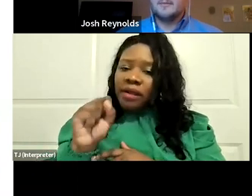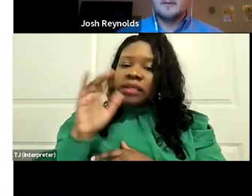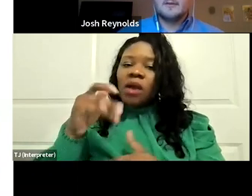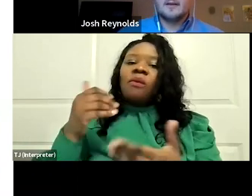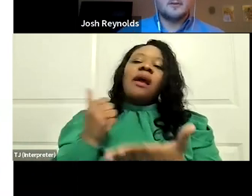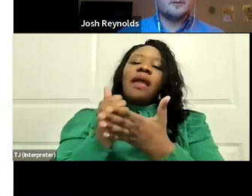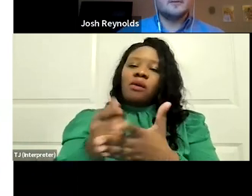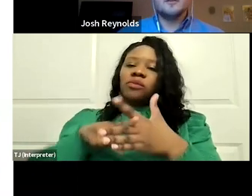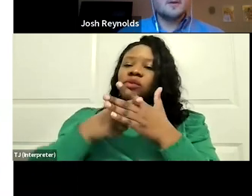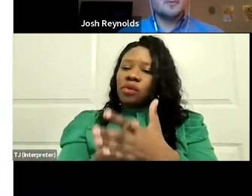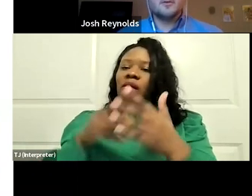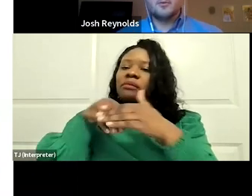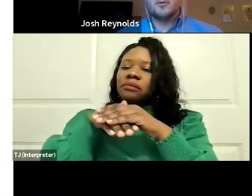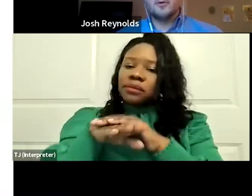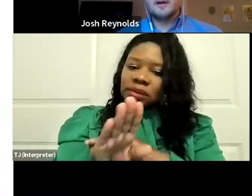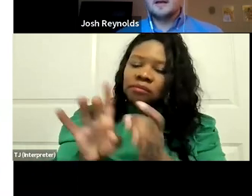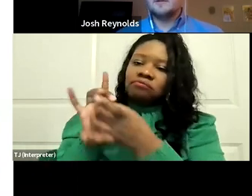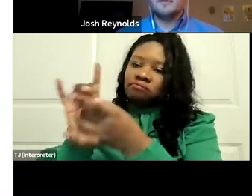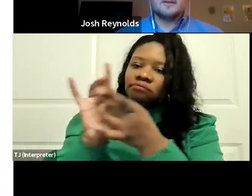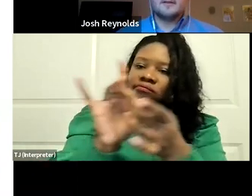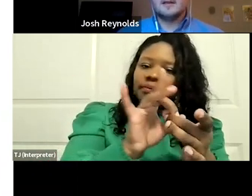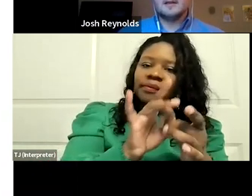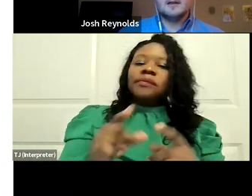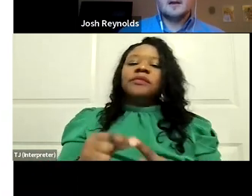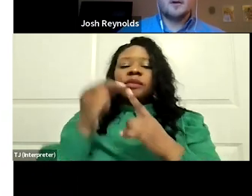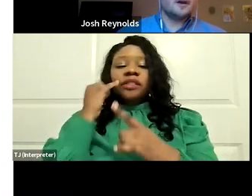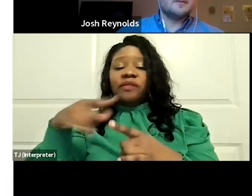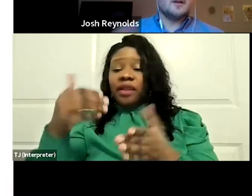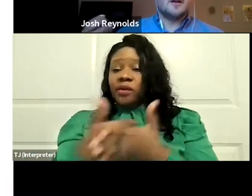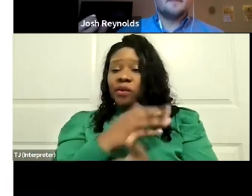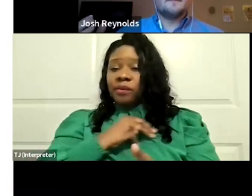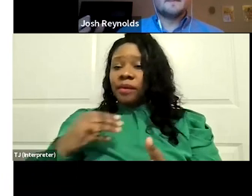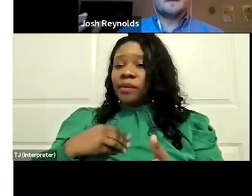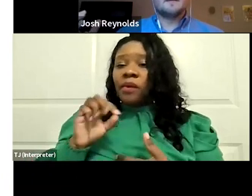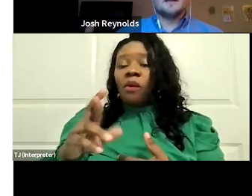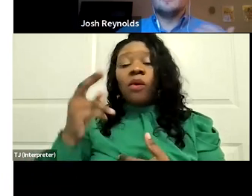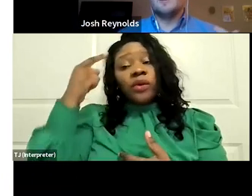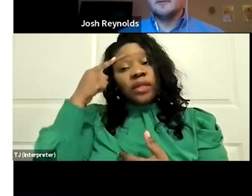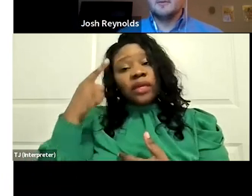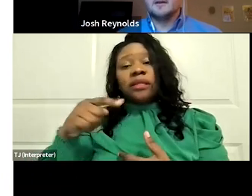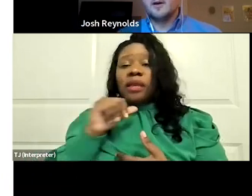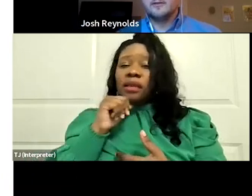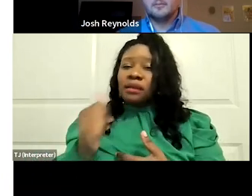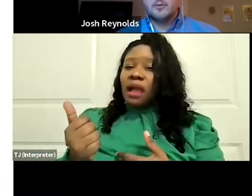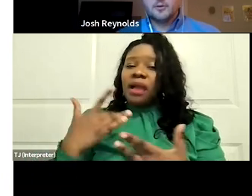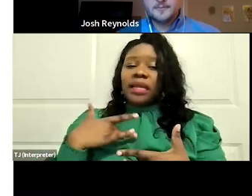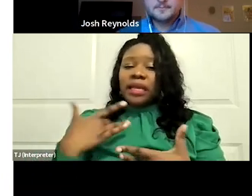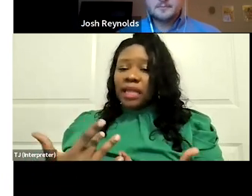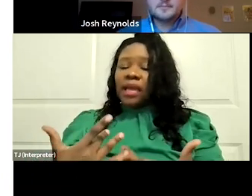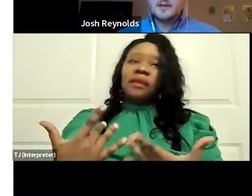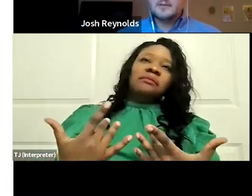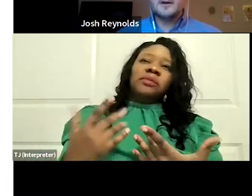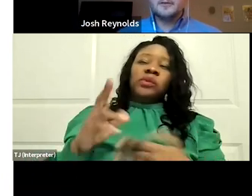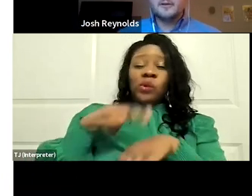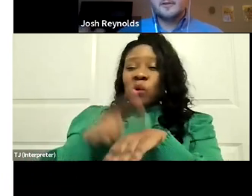A lot of times, especially if it's a new member or you think that they aren't as inclined to be an arts supporter.